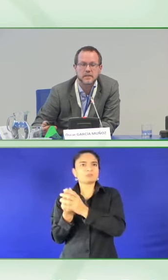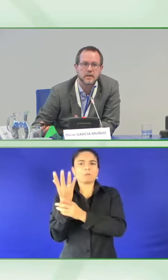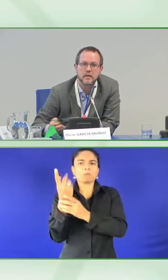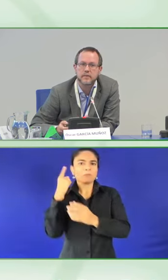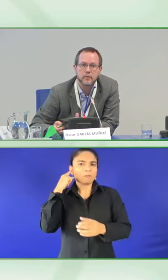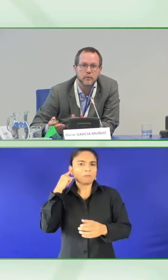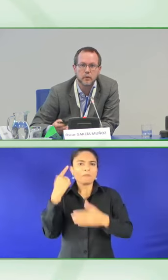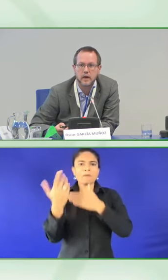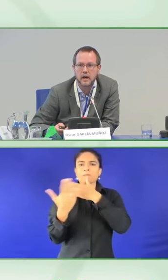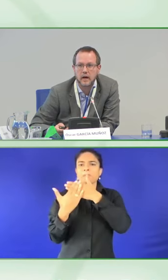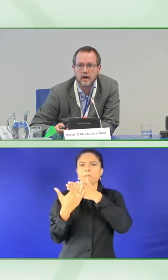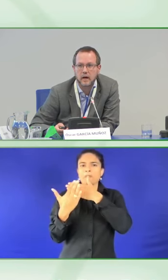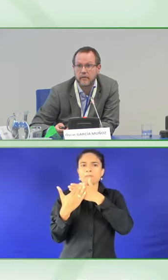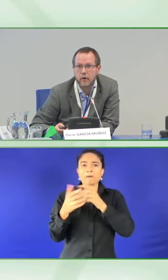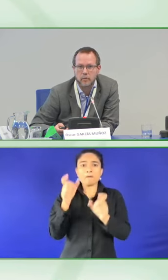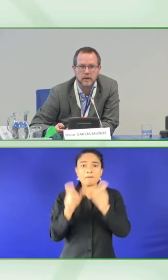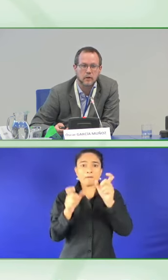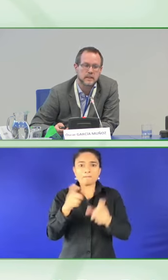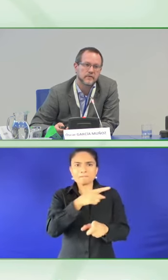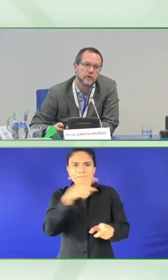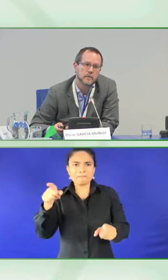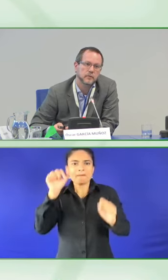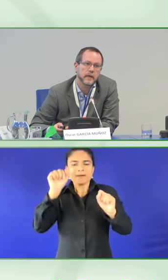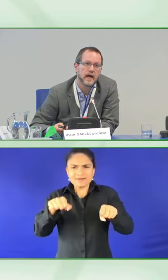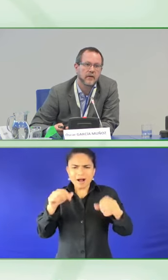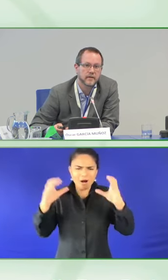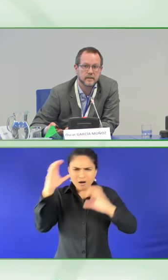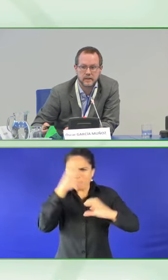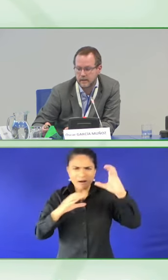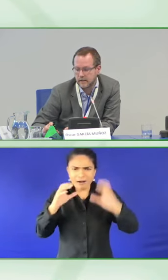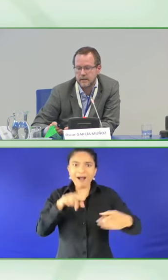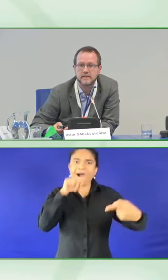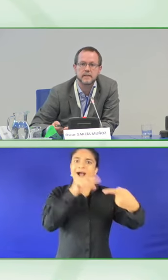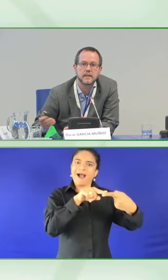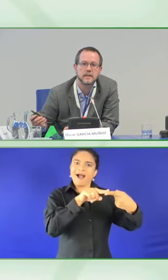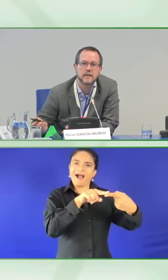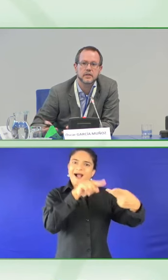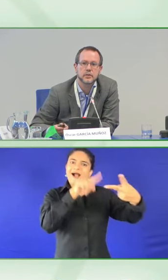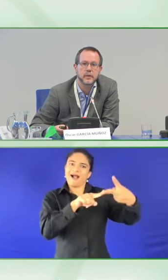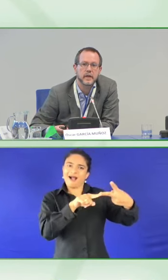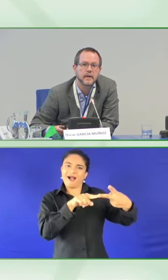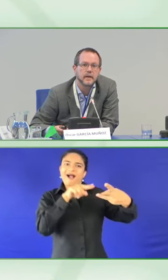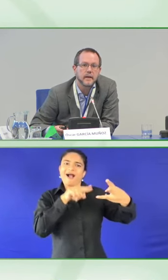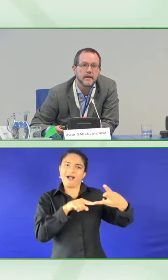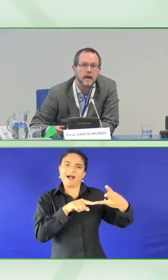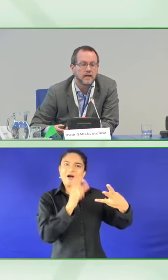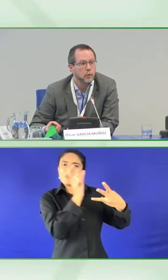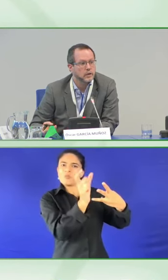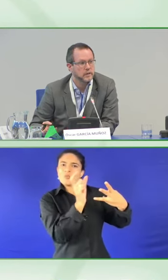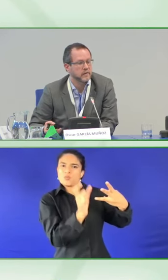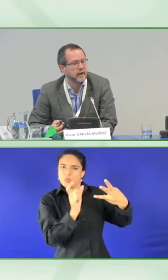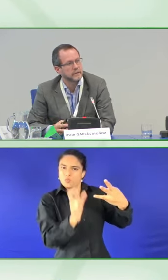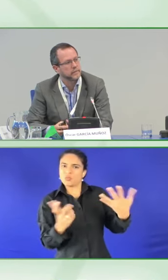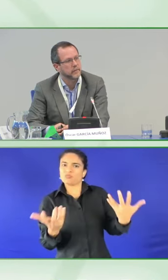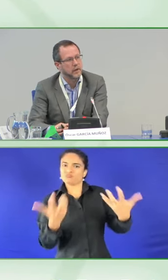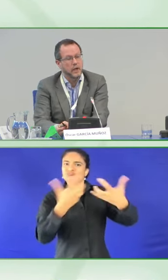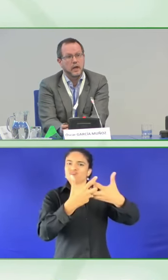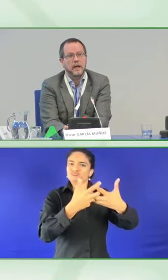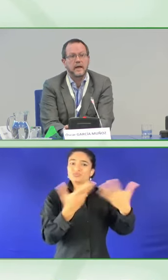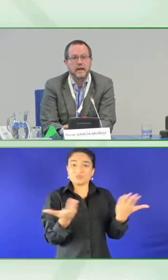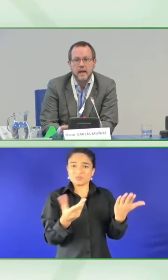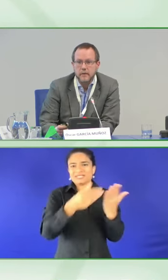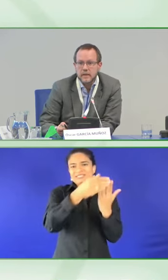messages through a form, a contact form that we have in the Easy Dictionary. And what do you find?